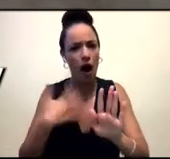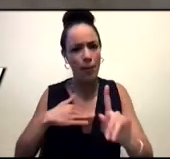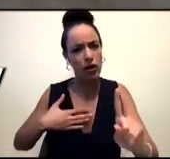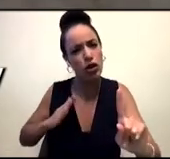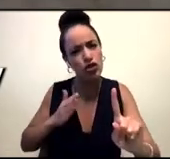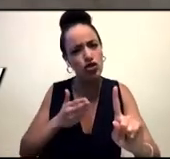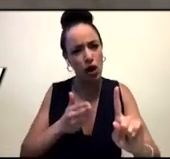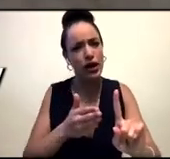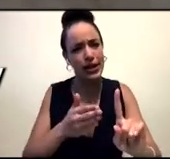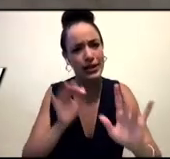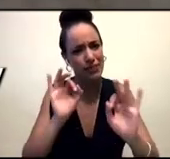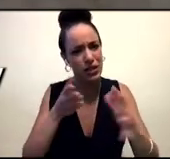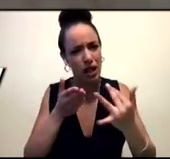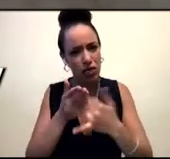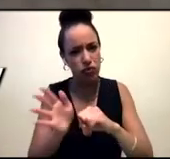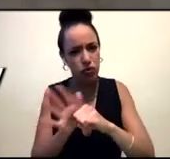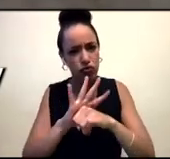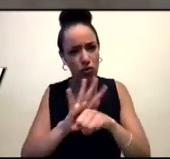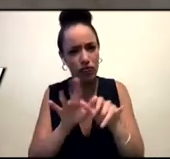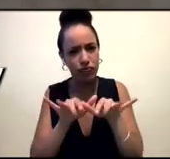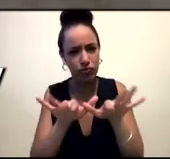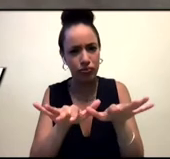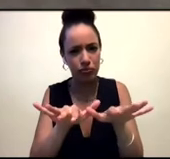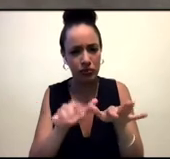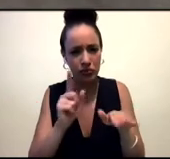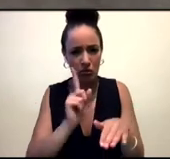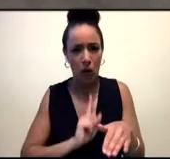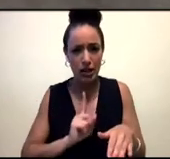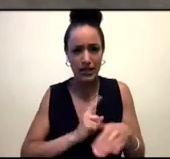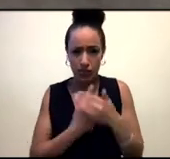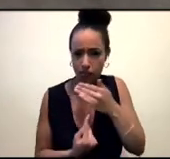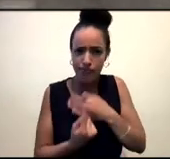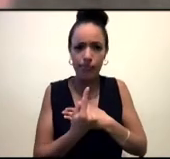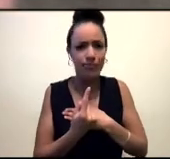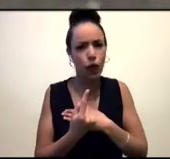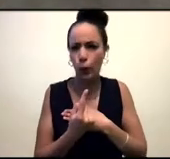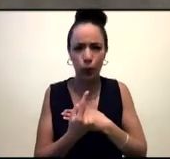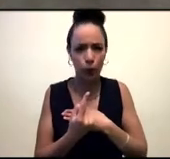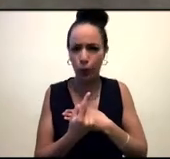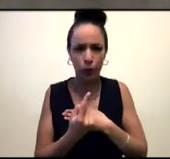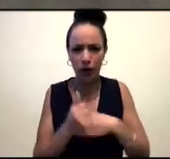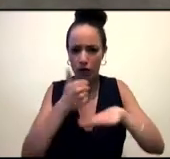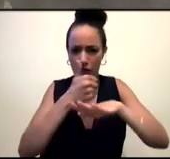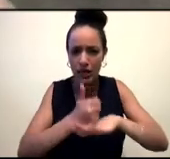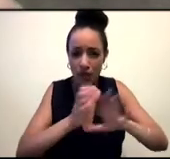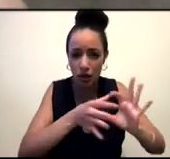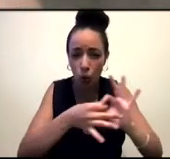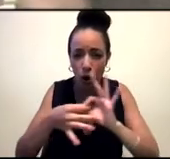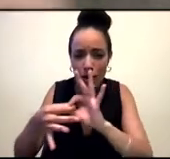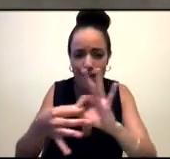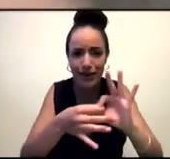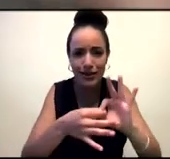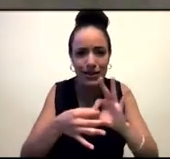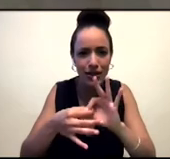this pandemic of realizing that, like, we truly are not an island. Like, we are so interconnected fundamentally from the breath we breathe, from the, you know,